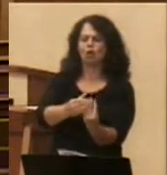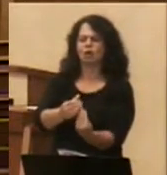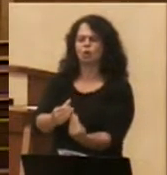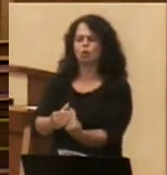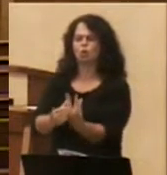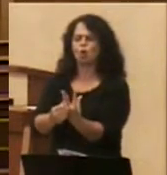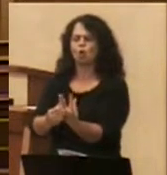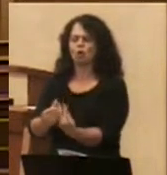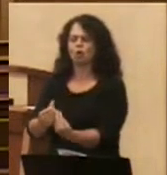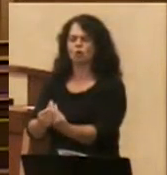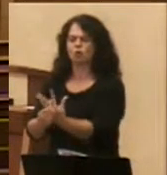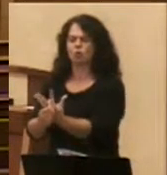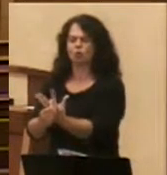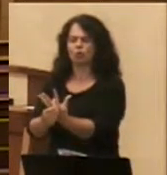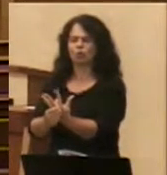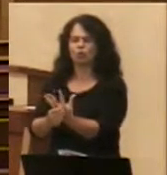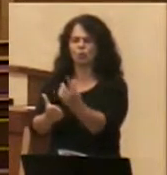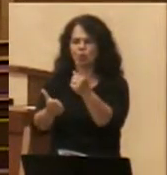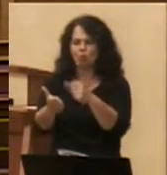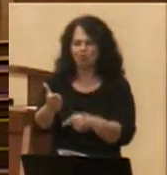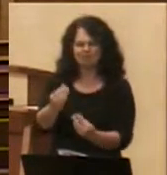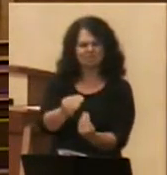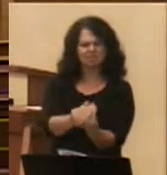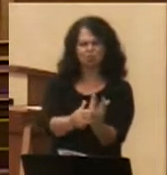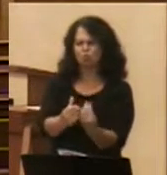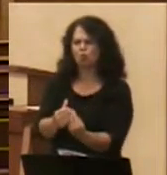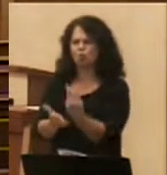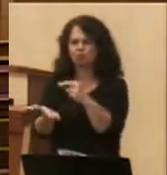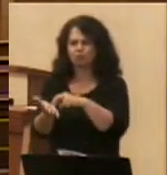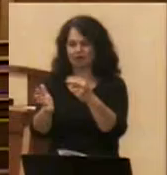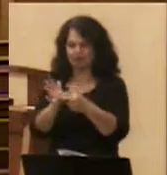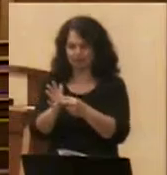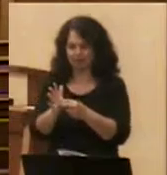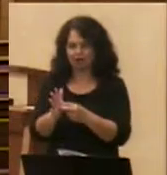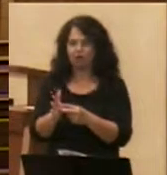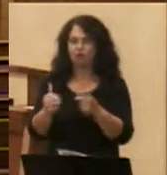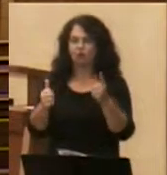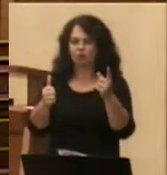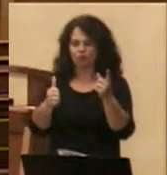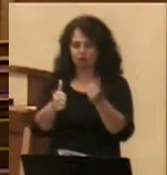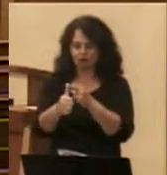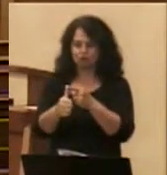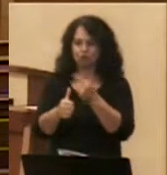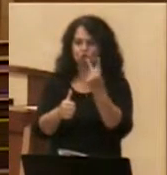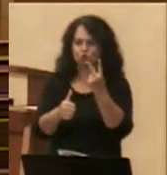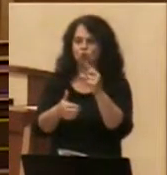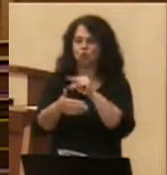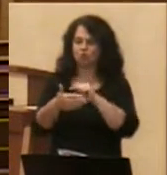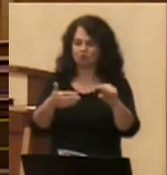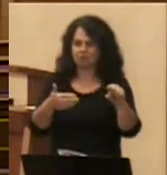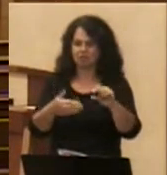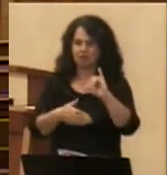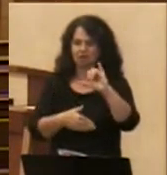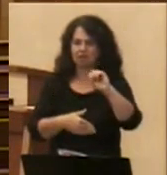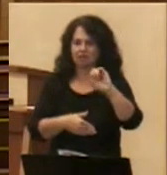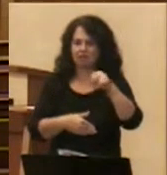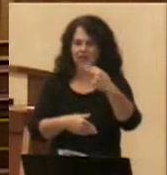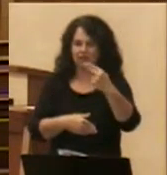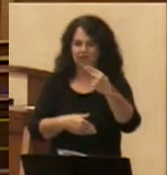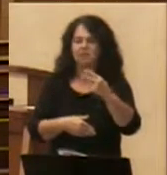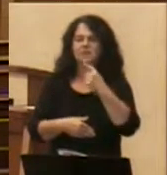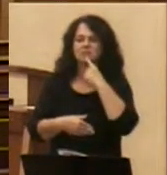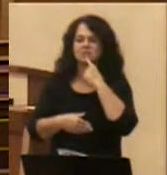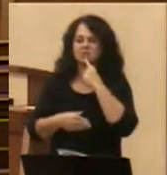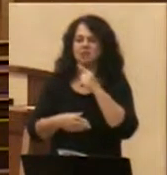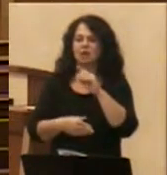the first two verses of the prophet Isaiah, the 11th chapter. A branch shall grow